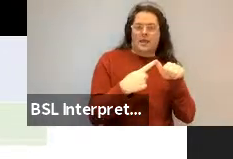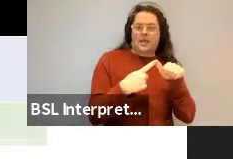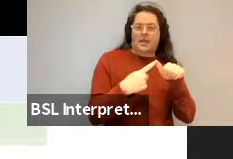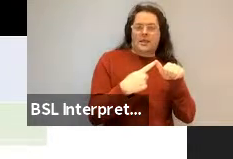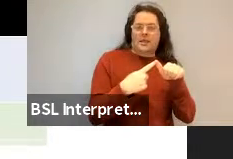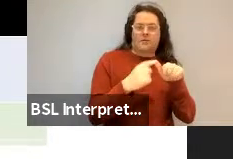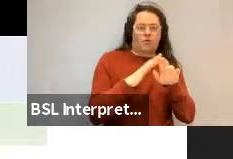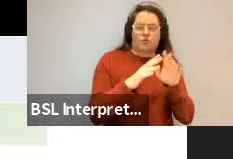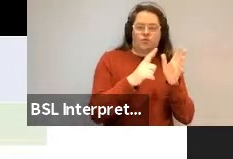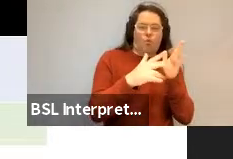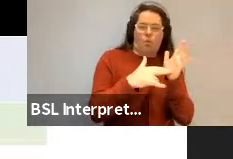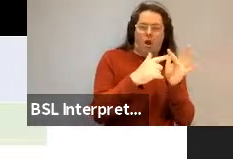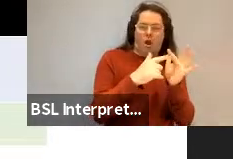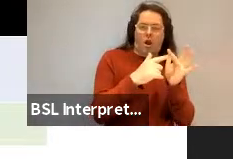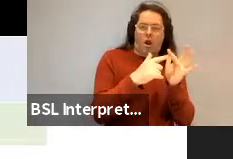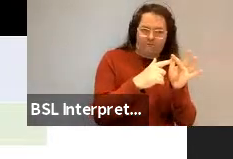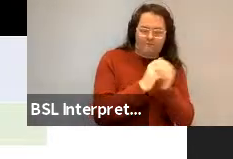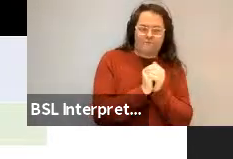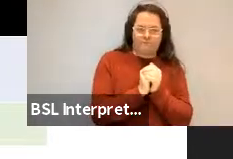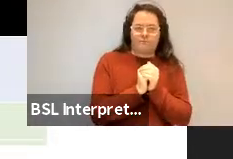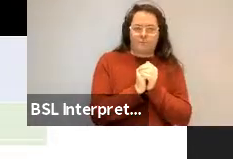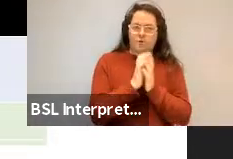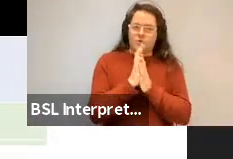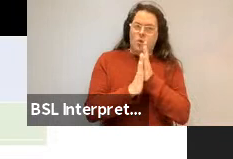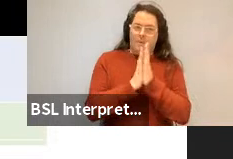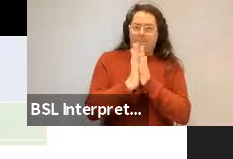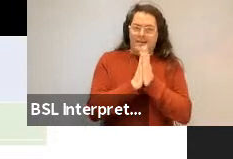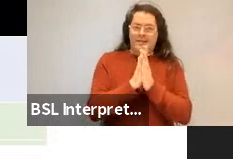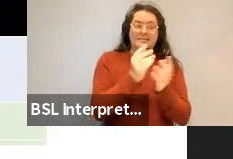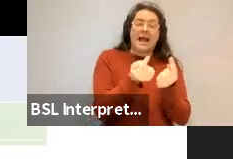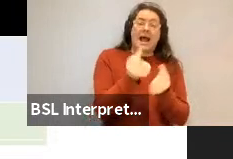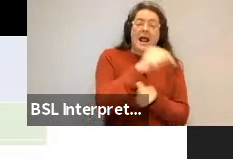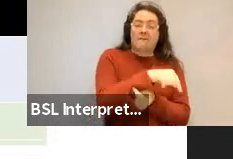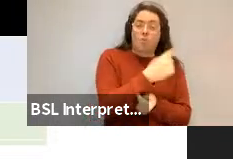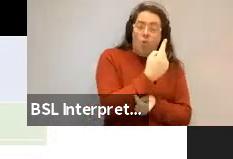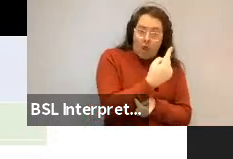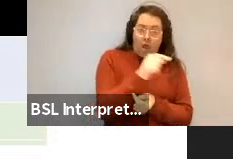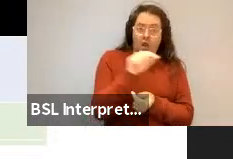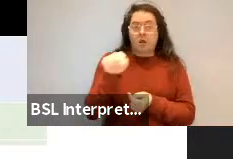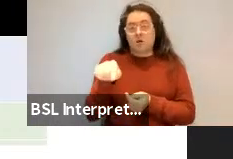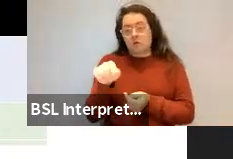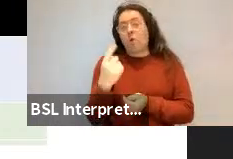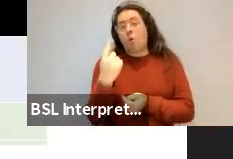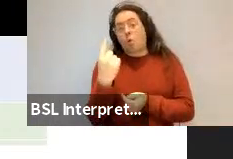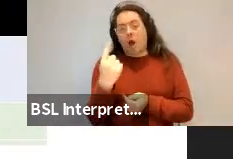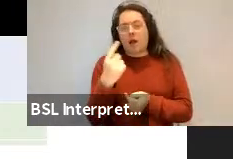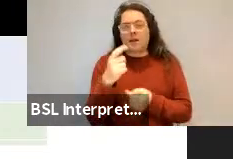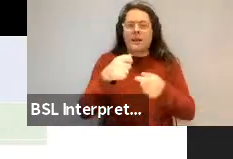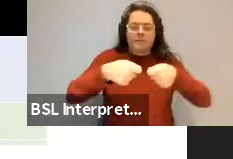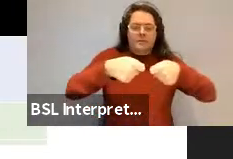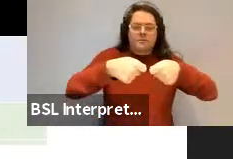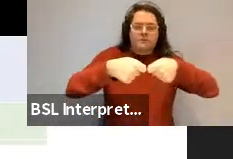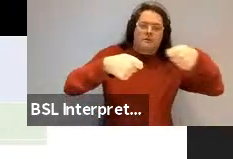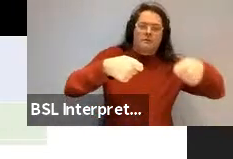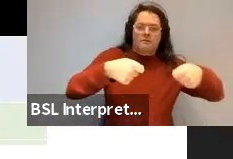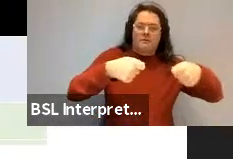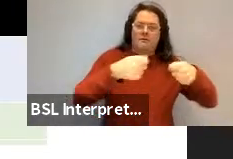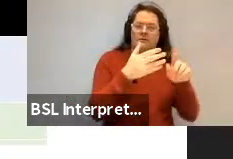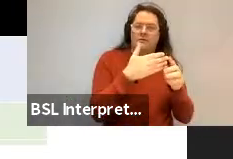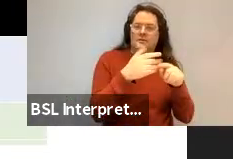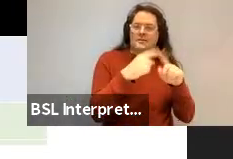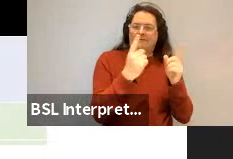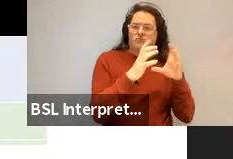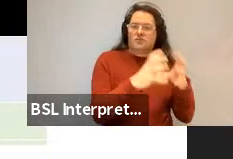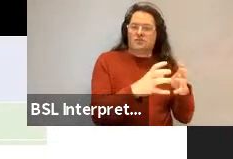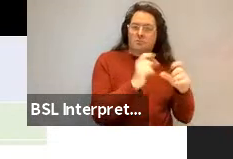So the idea is that the, the anaphoric one in the singular is just a minimal extension from the number one. It's clear it's